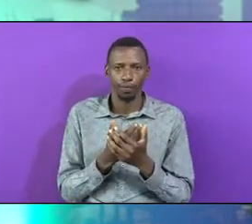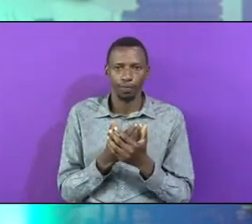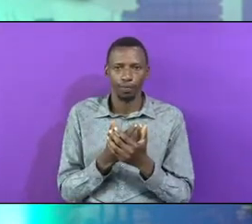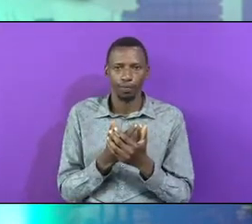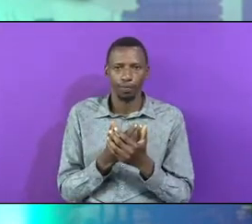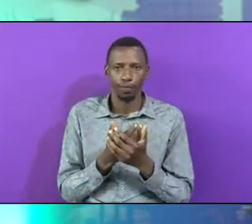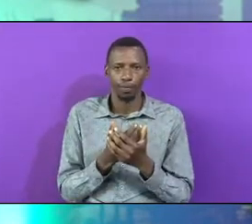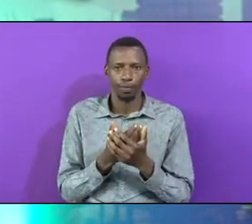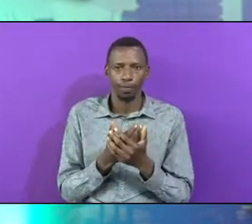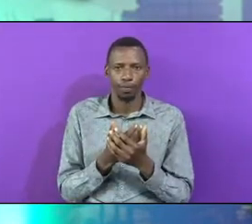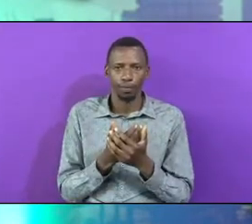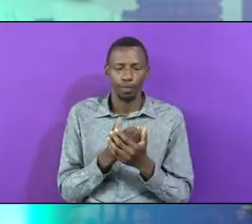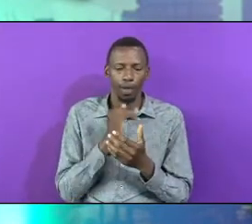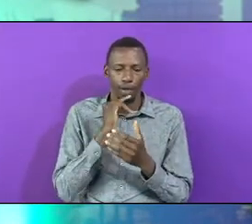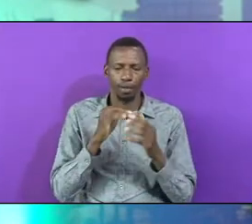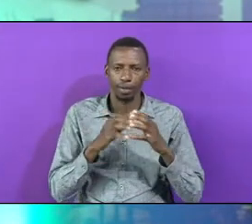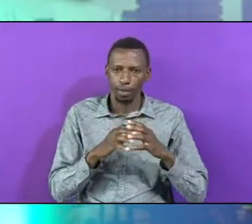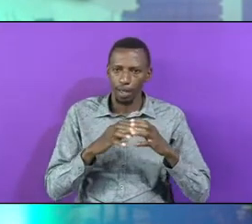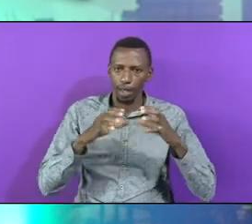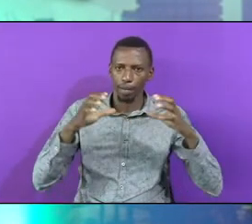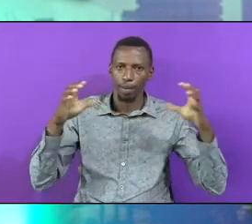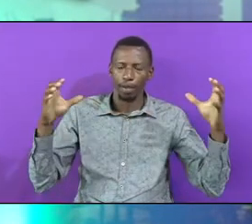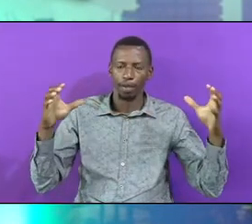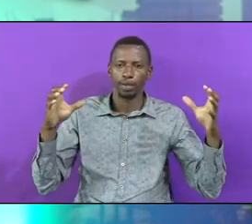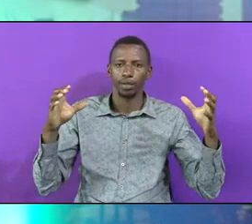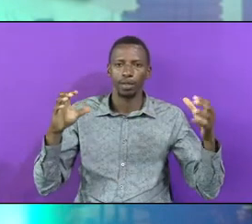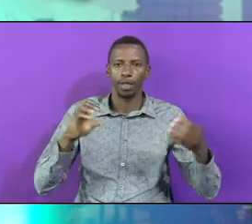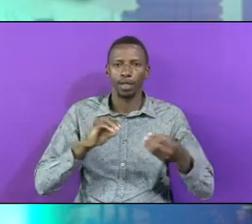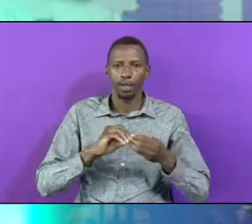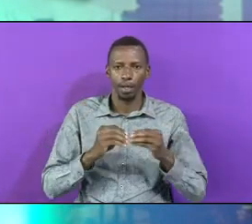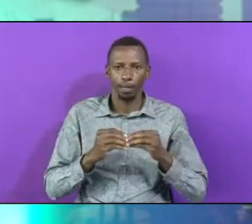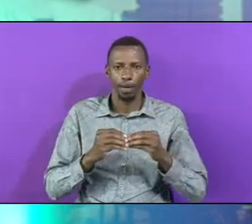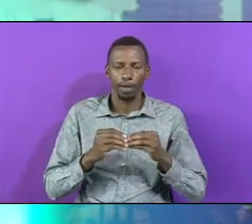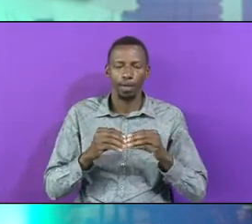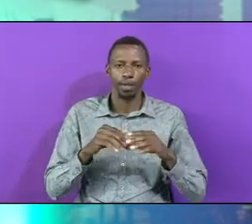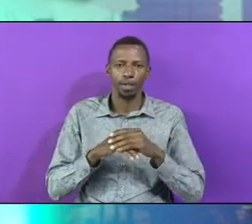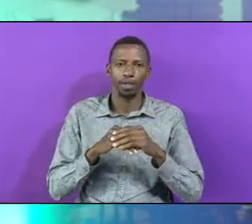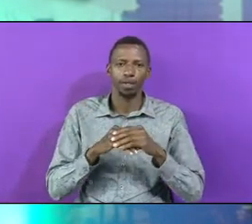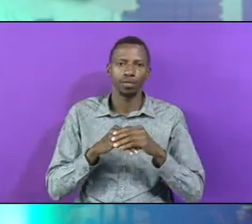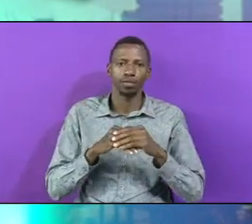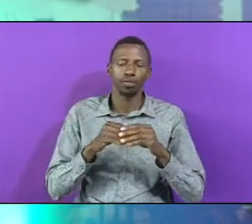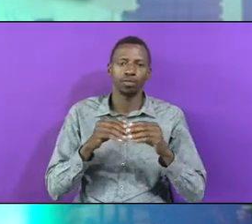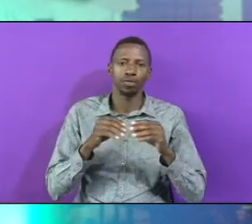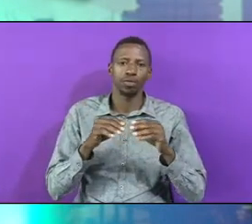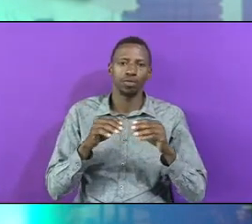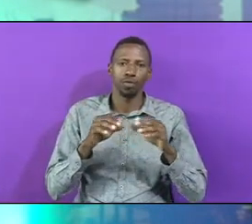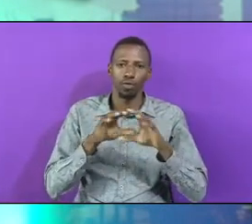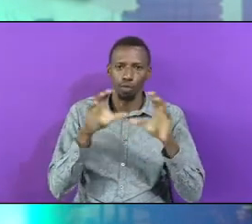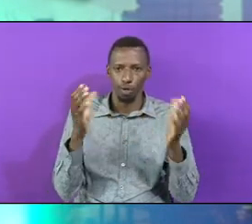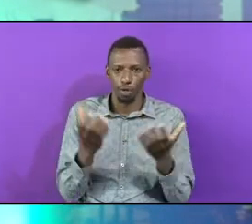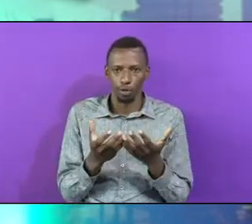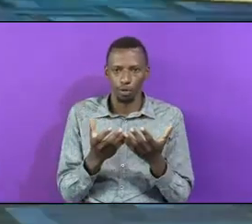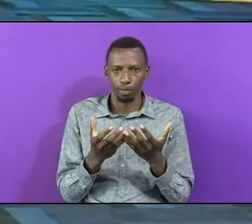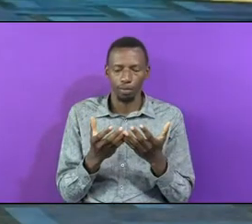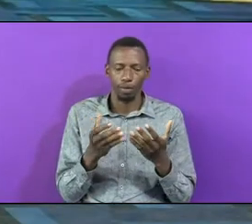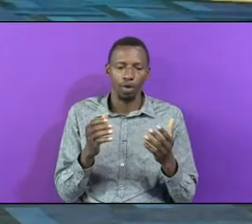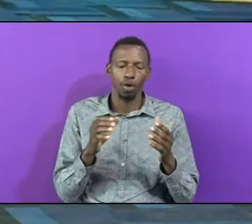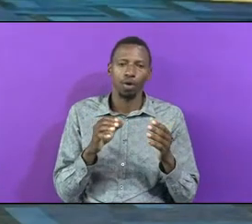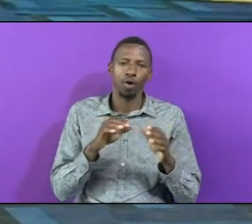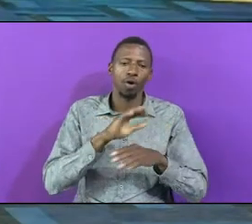Is the greatest number In the universe And all Does not need To be many